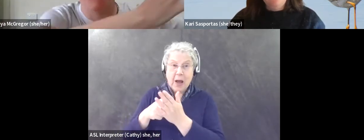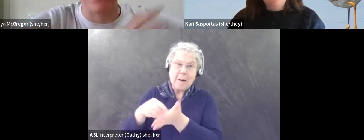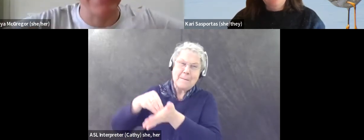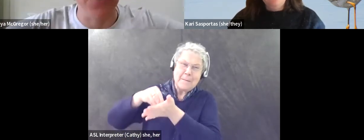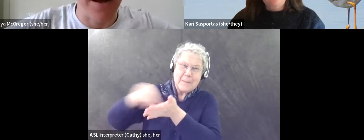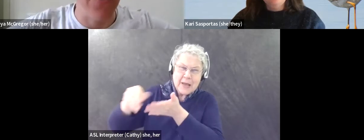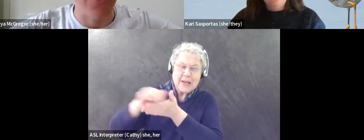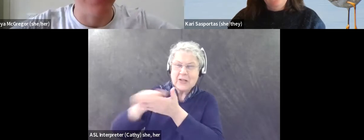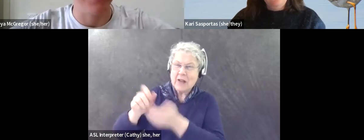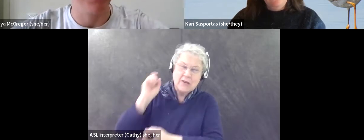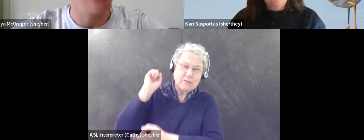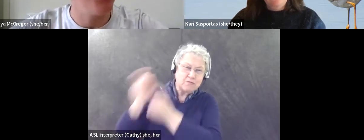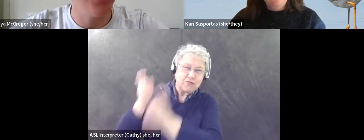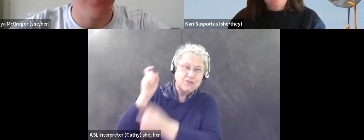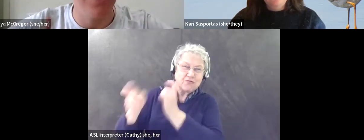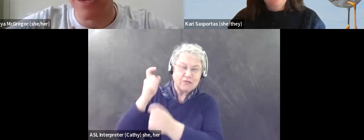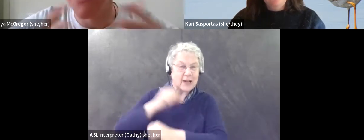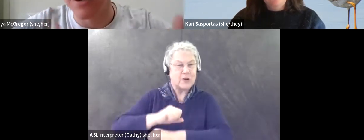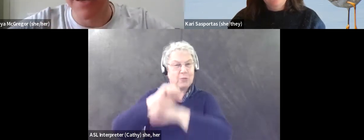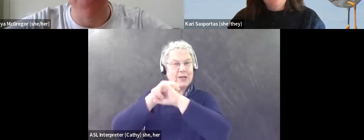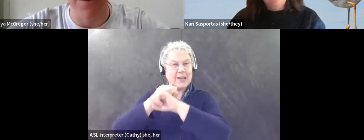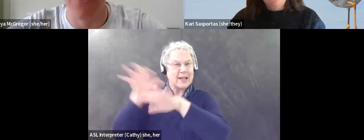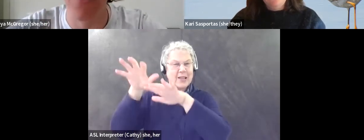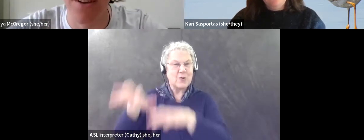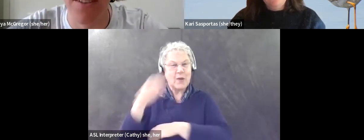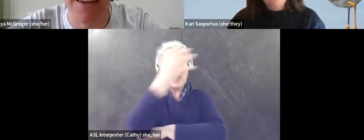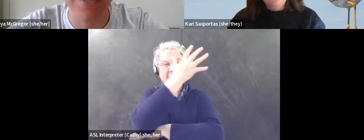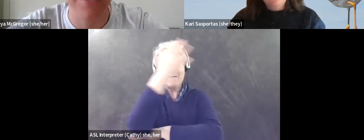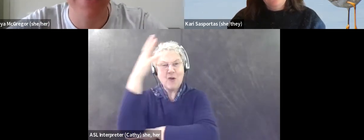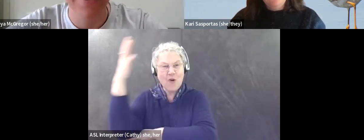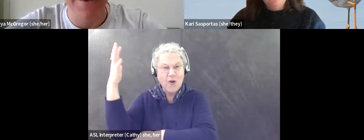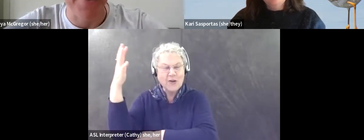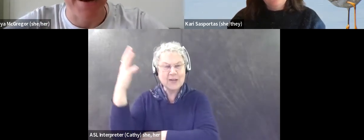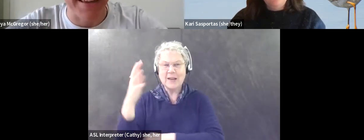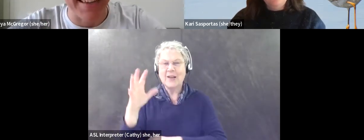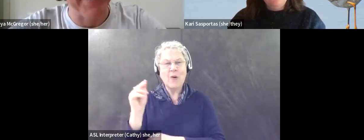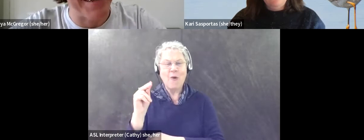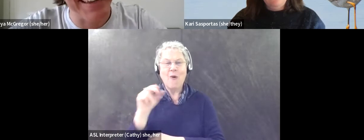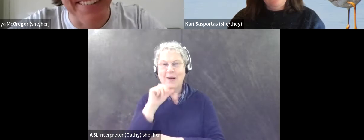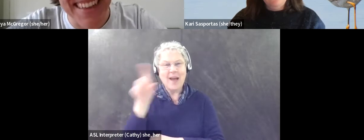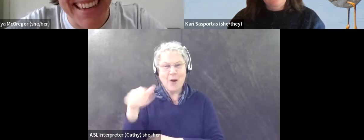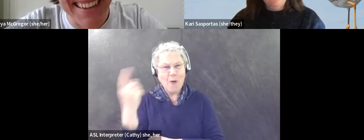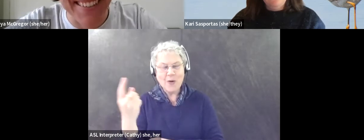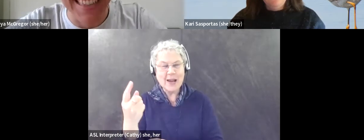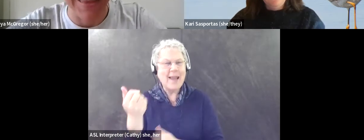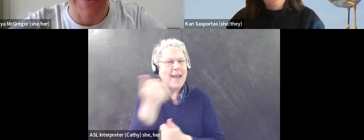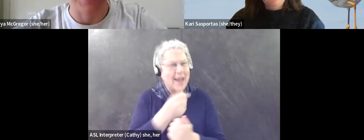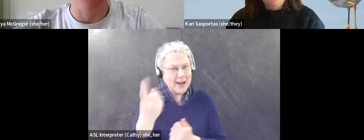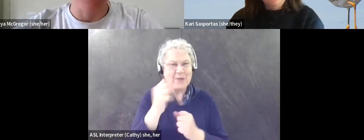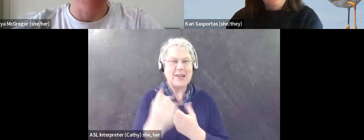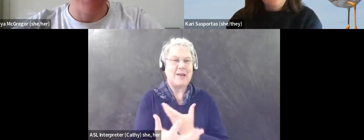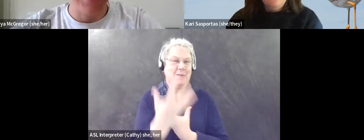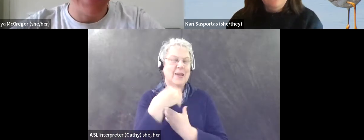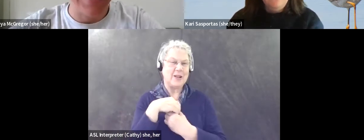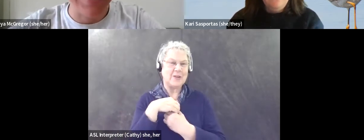protecting the rainforest or something. Anyone can be involved in conservation. Um, I love it. I love the inclusion that